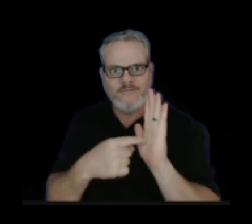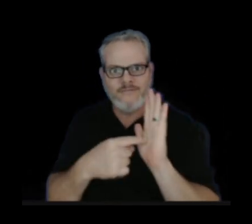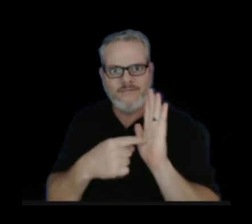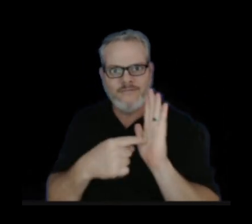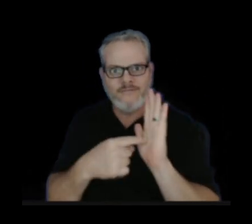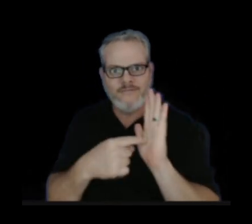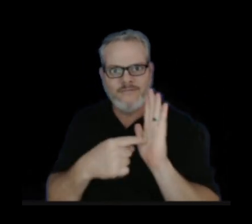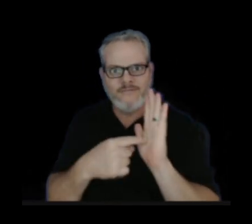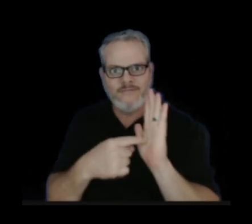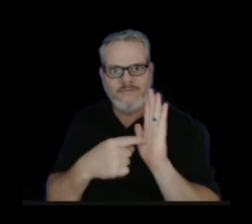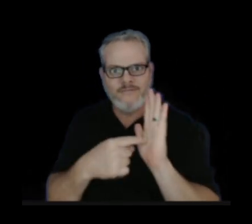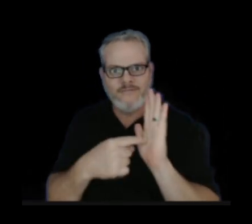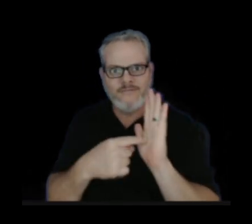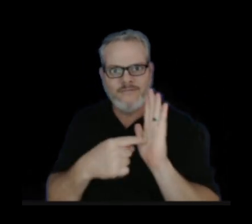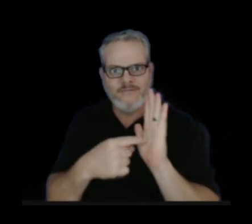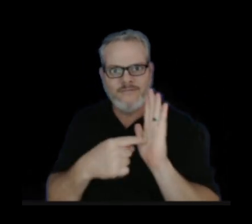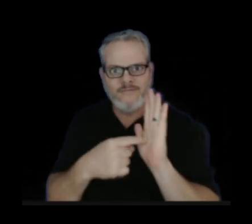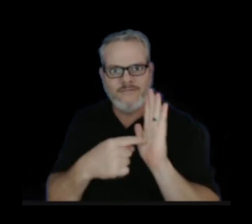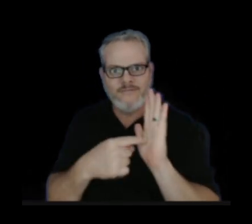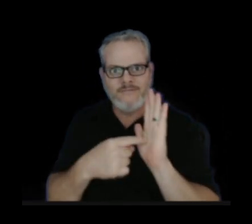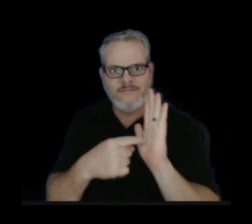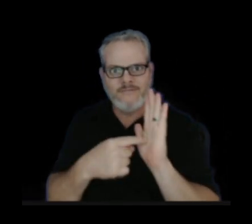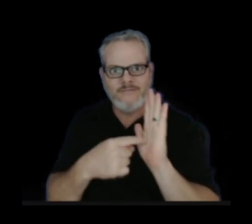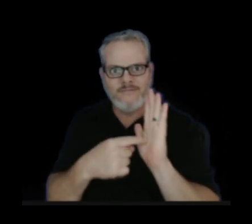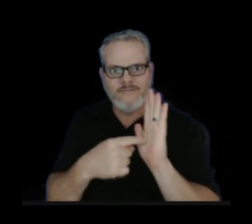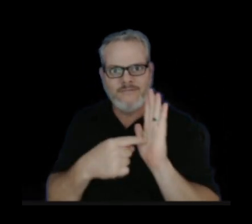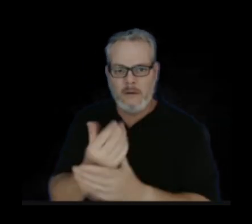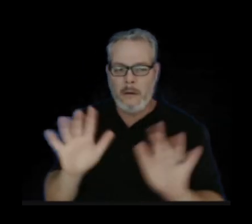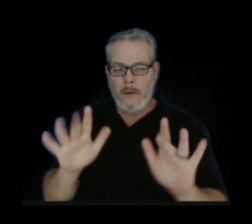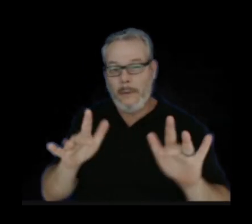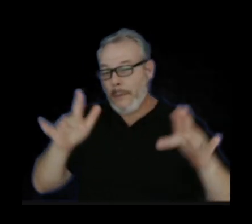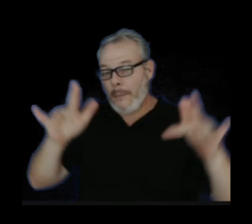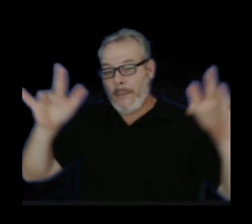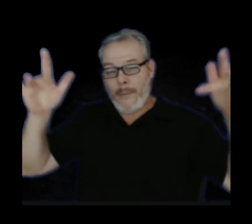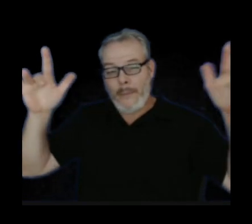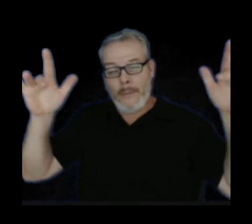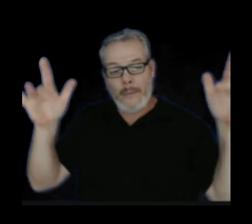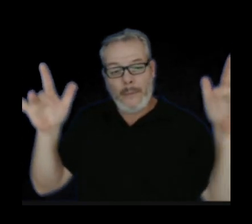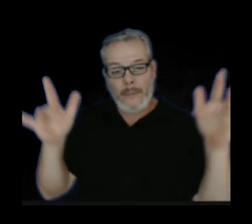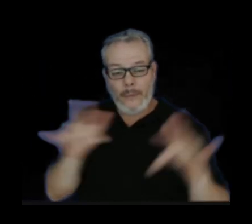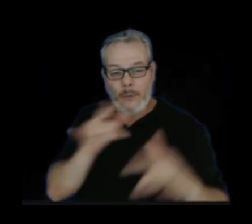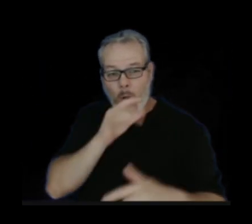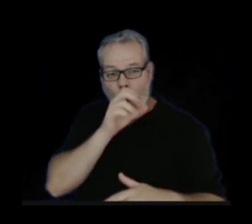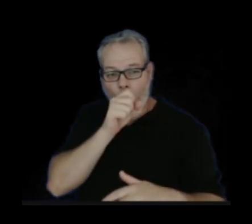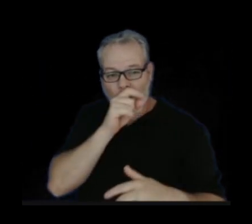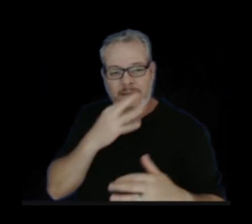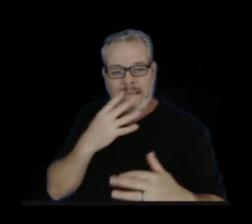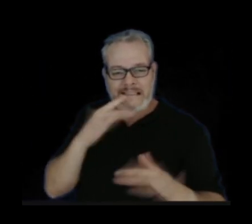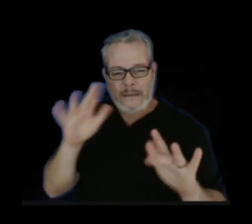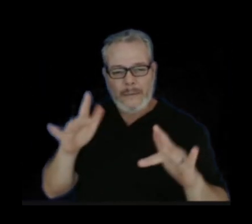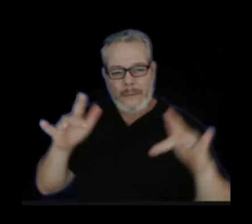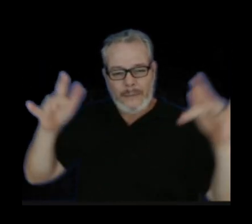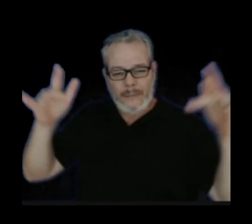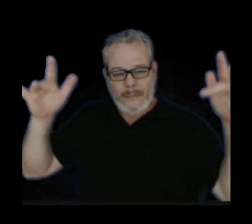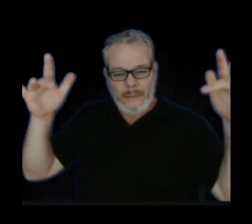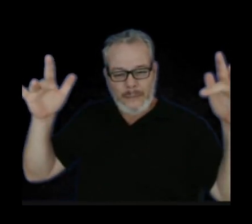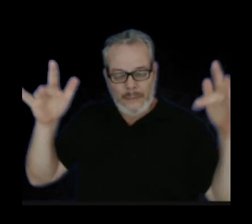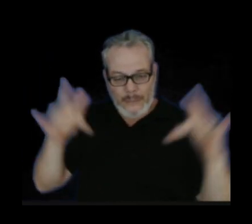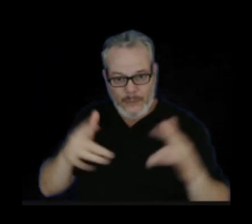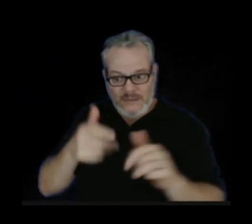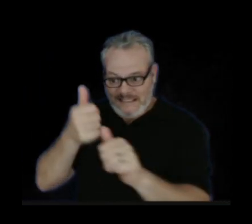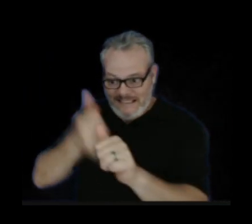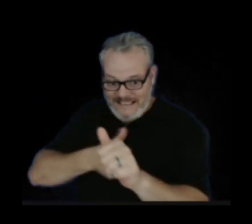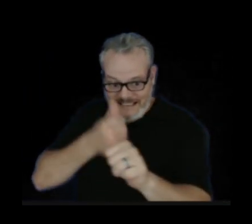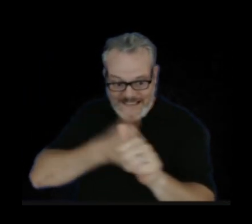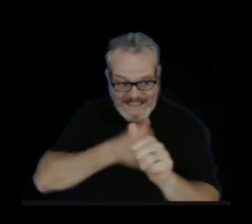which has also been the most voluminous. And the USGS has noted that with each successive phase, the volume and rate of